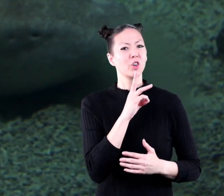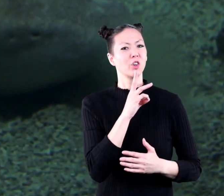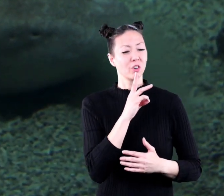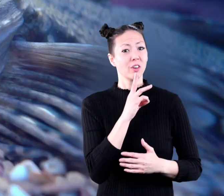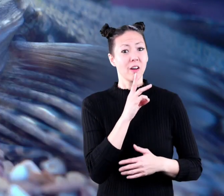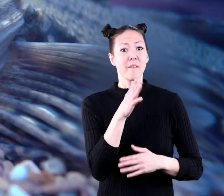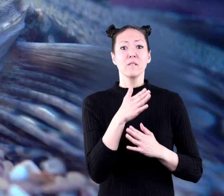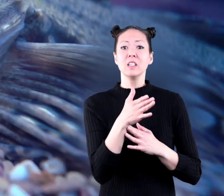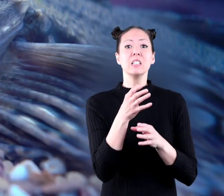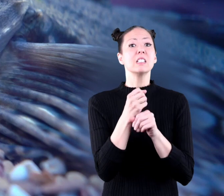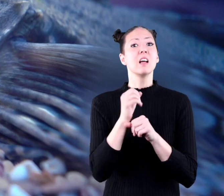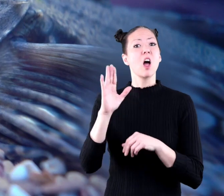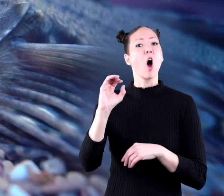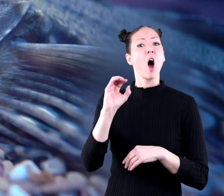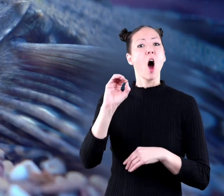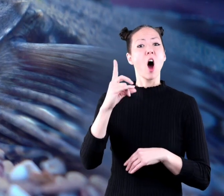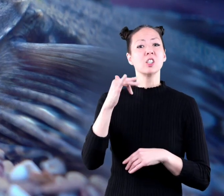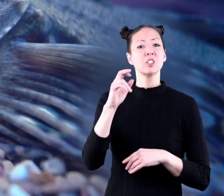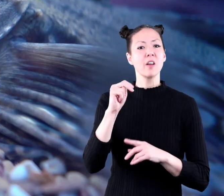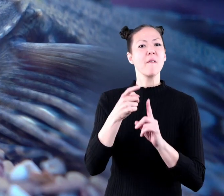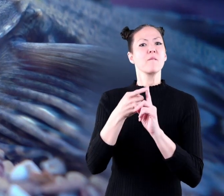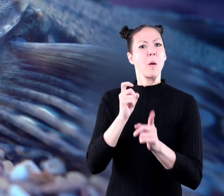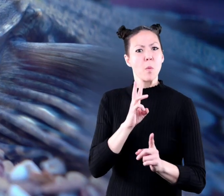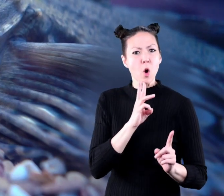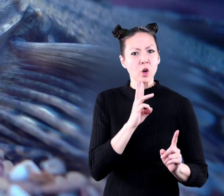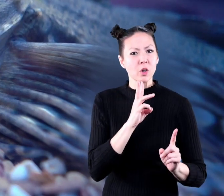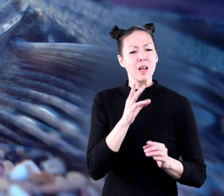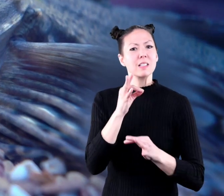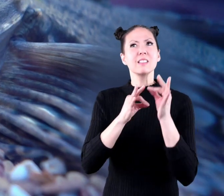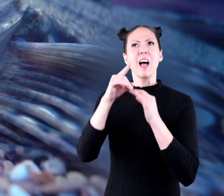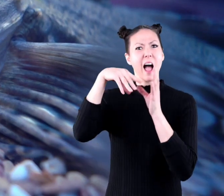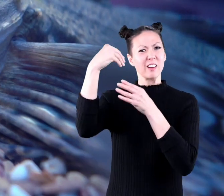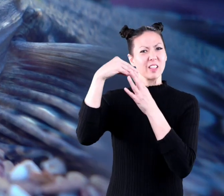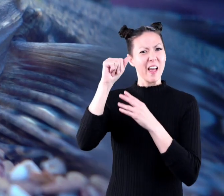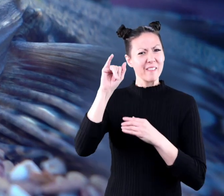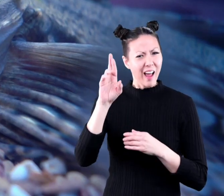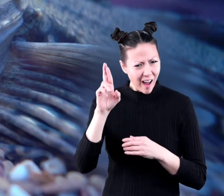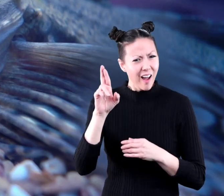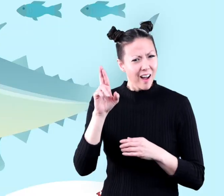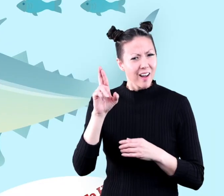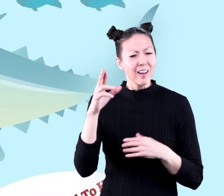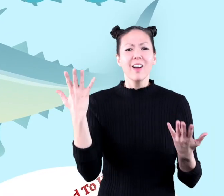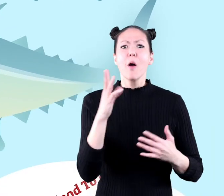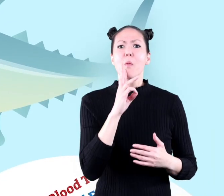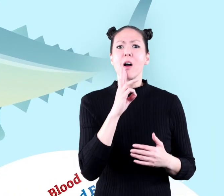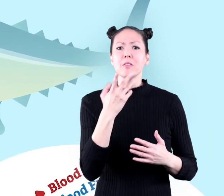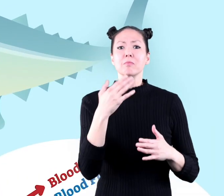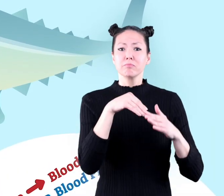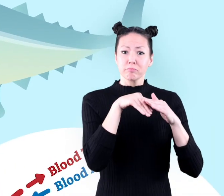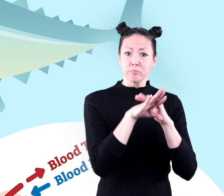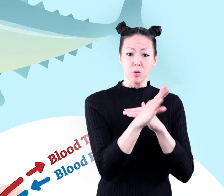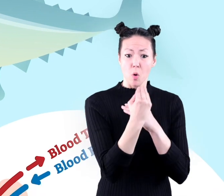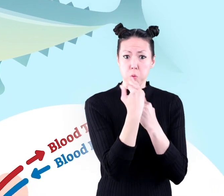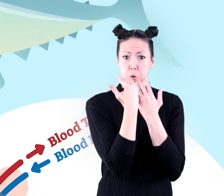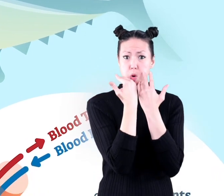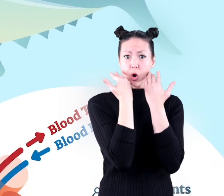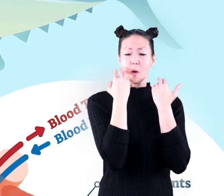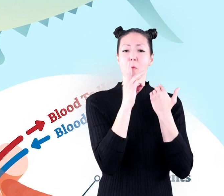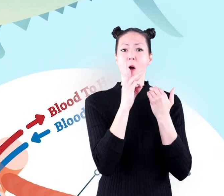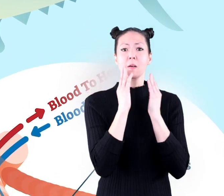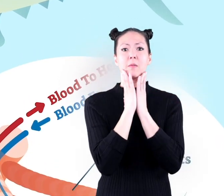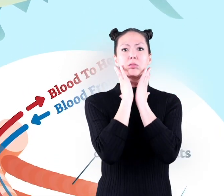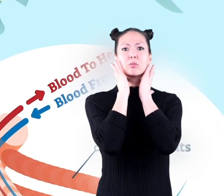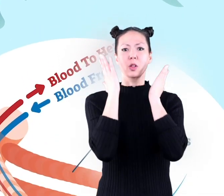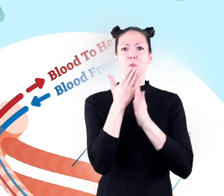water fish get their oxygen from the water instead of the air when water enters a fish's mouth